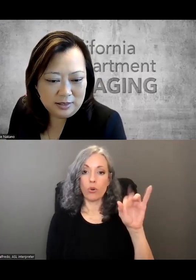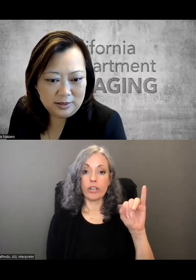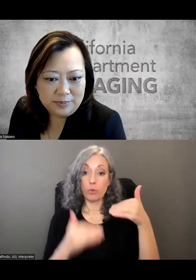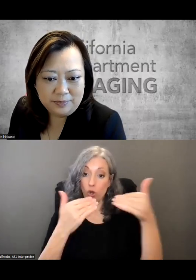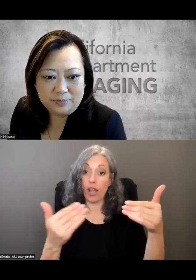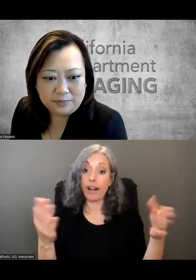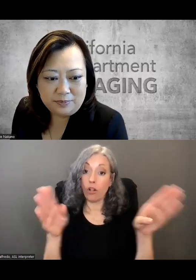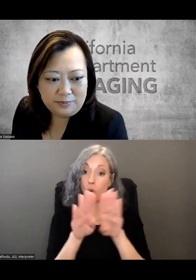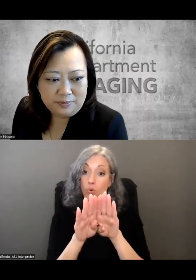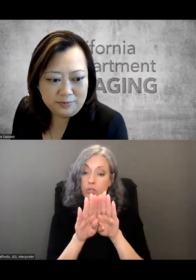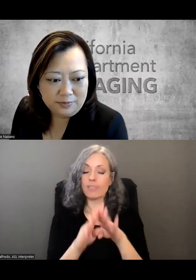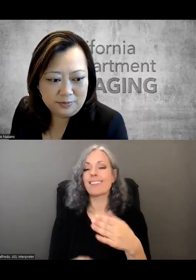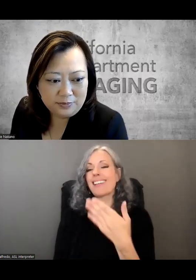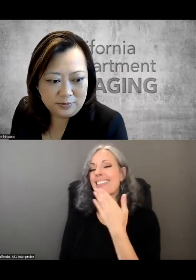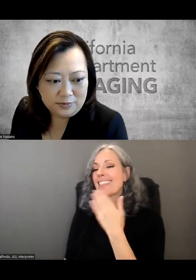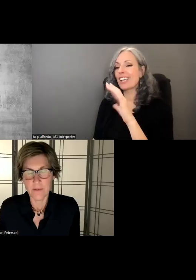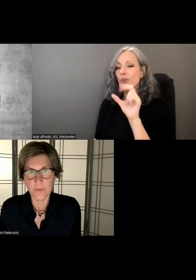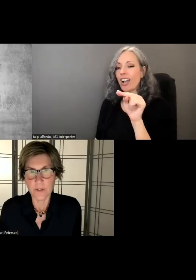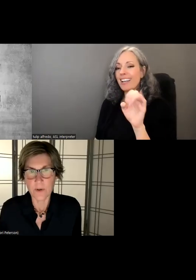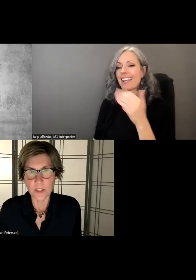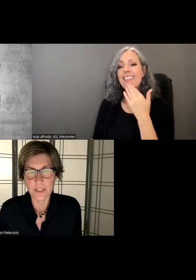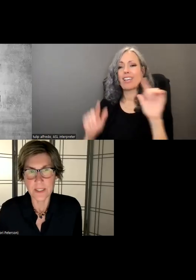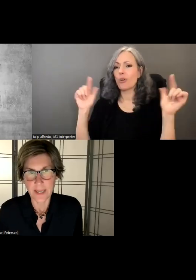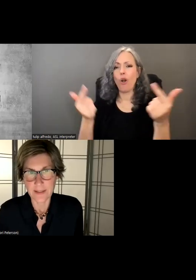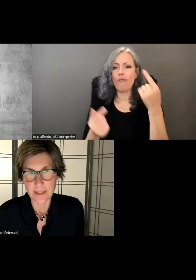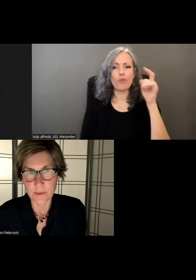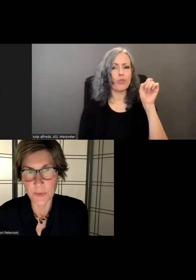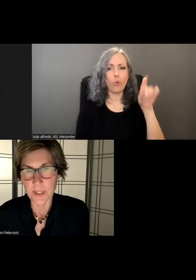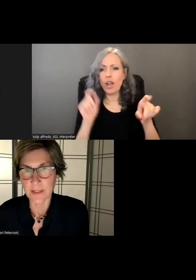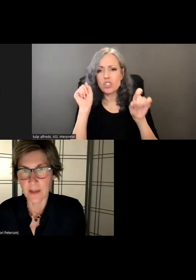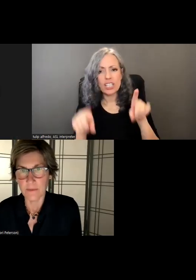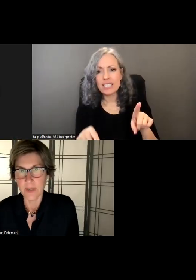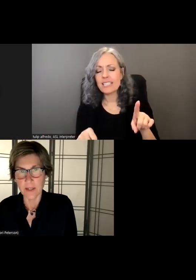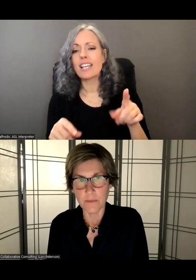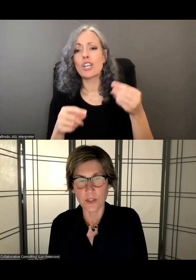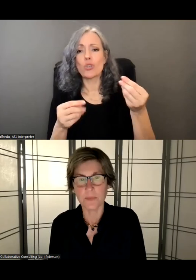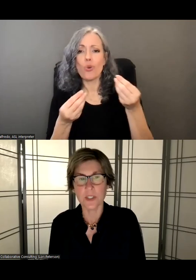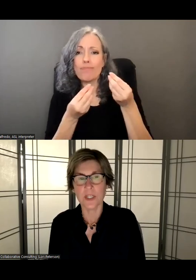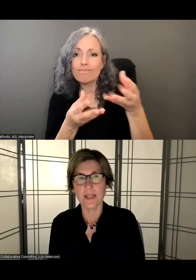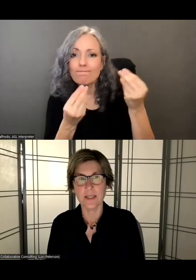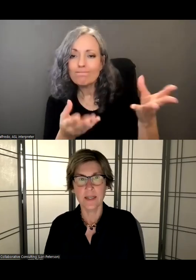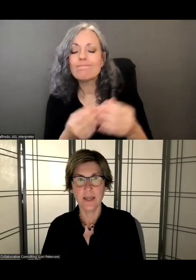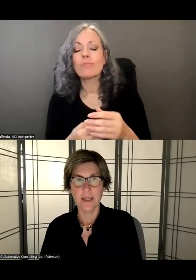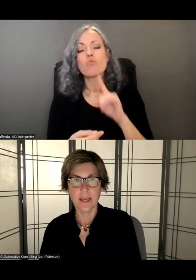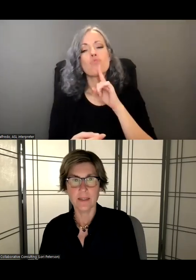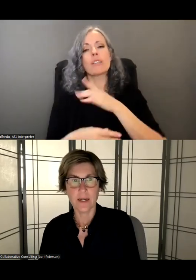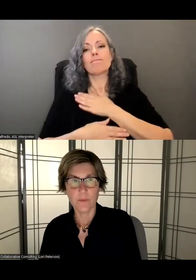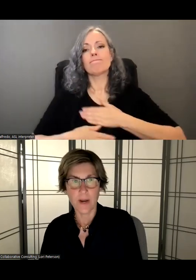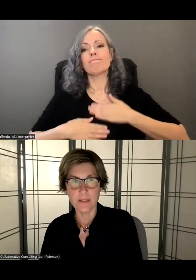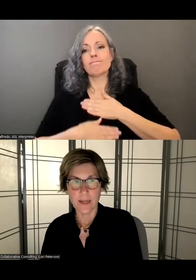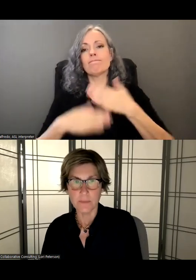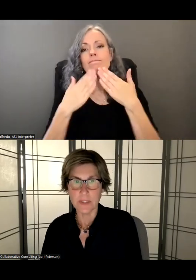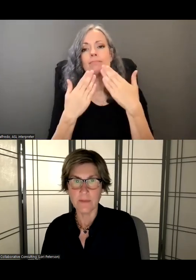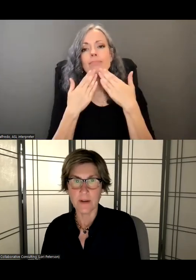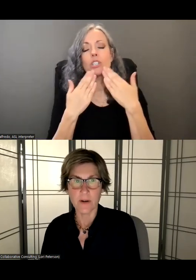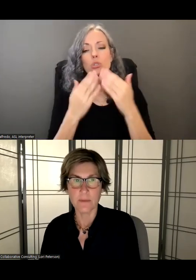yeah thanks connie and thank you everybody um for the questions and the input um very much appreciated and i